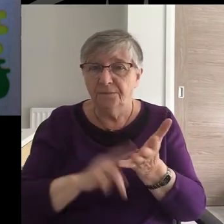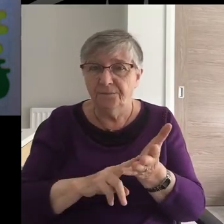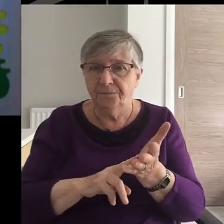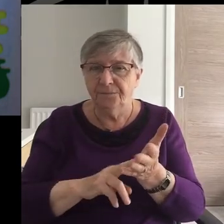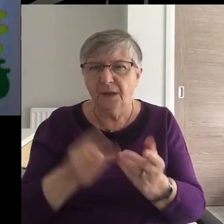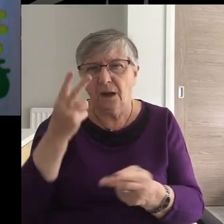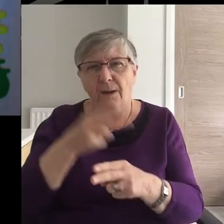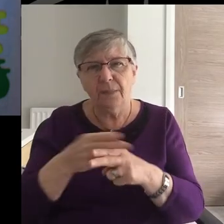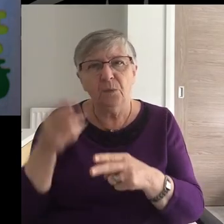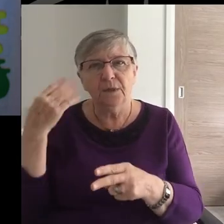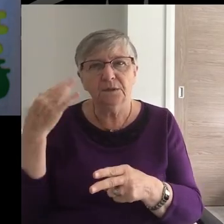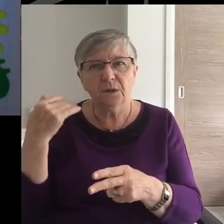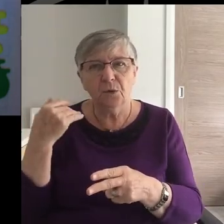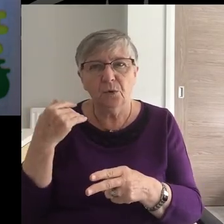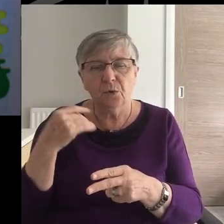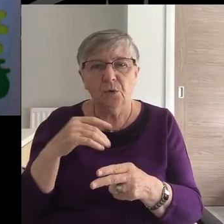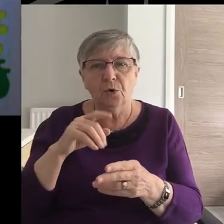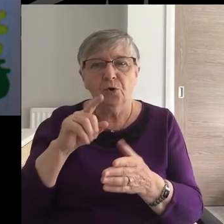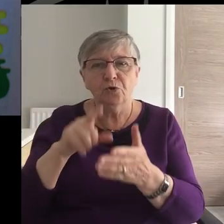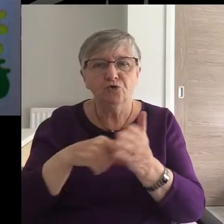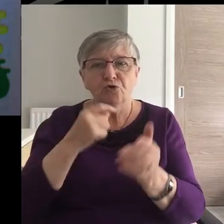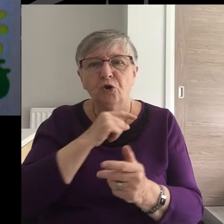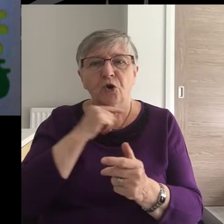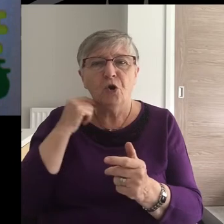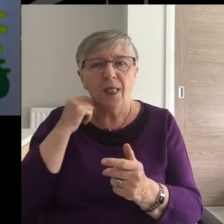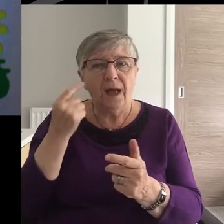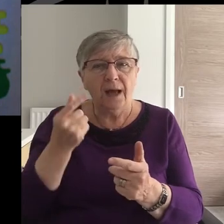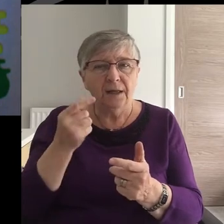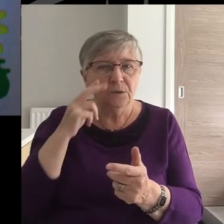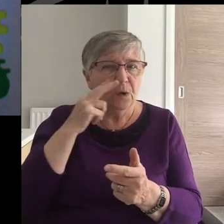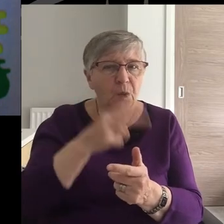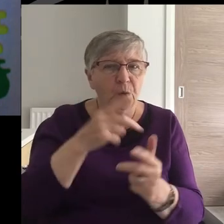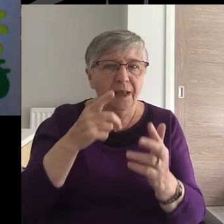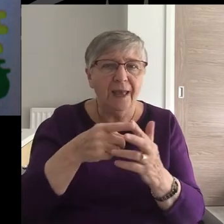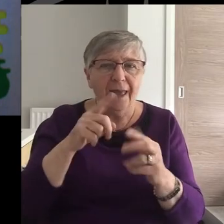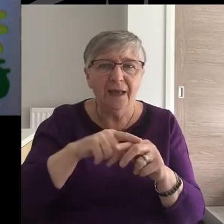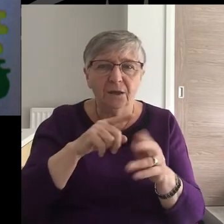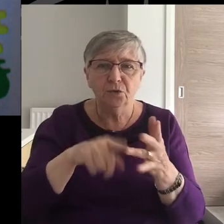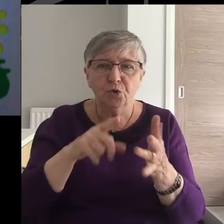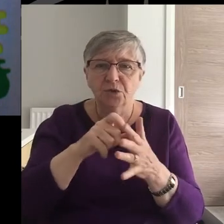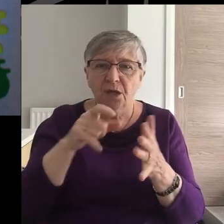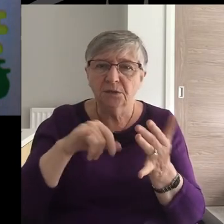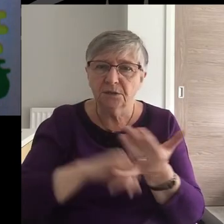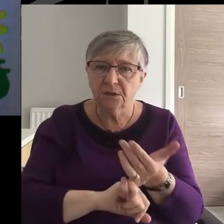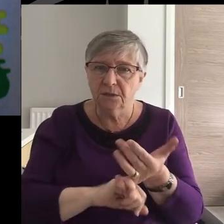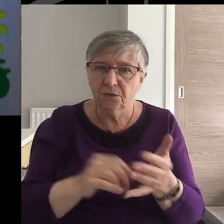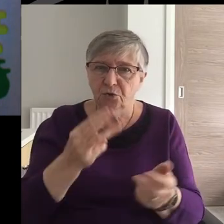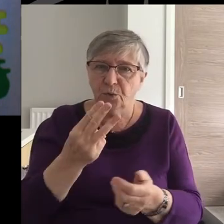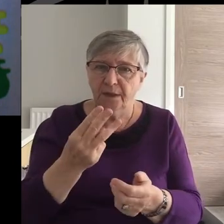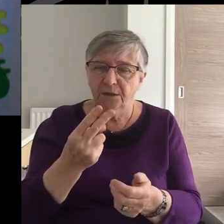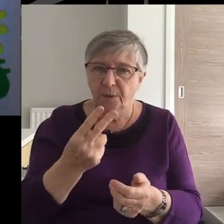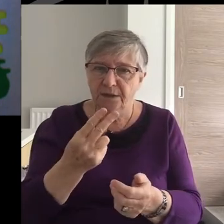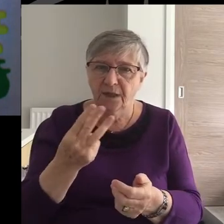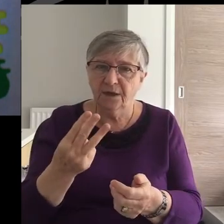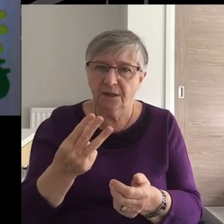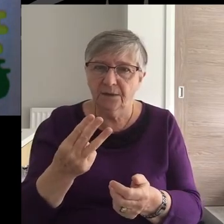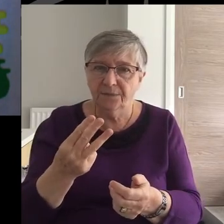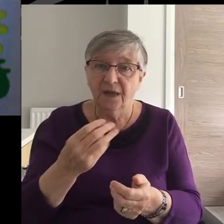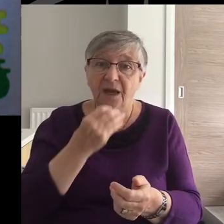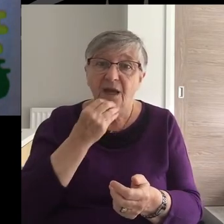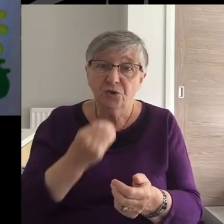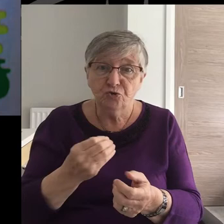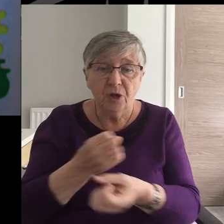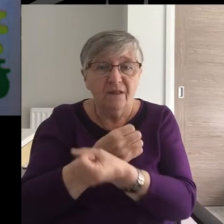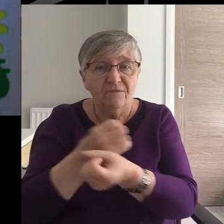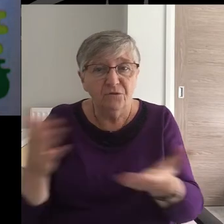A couple of weeks ago, John Collard was looking at Exodus 23. Israel had